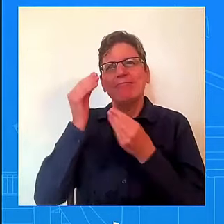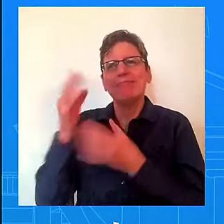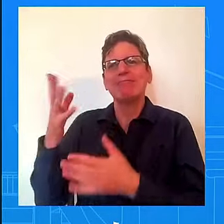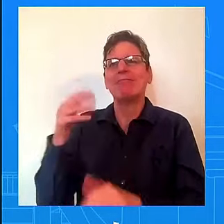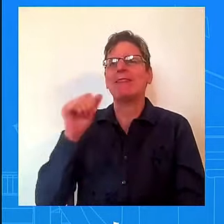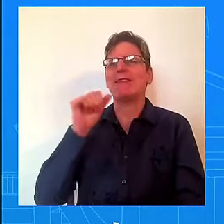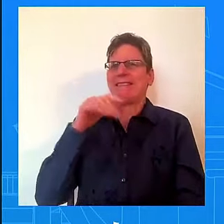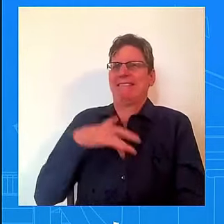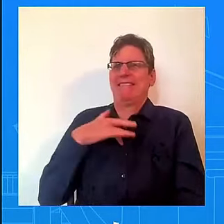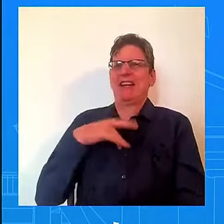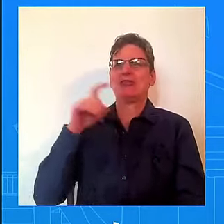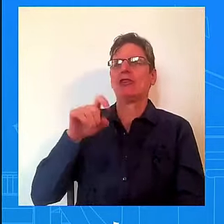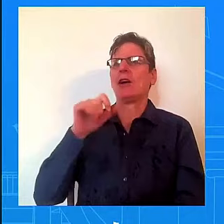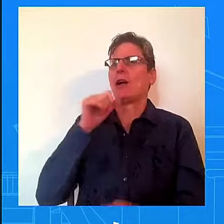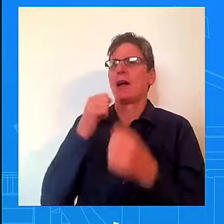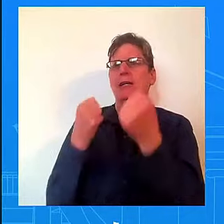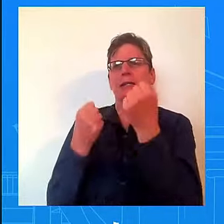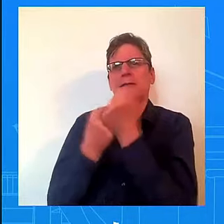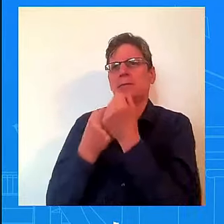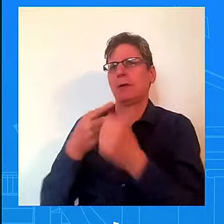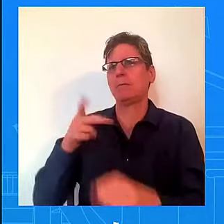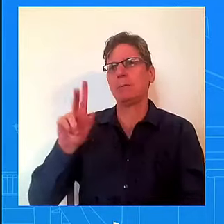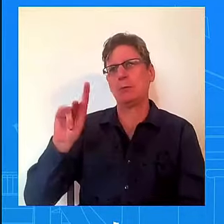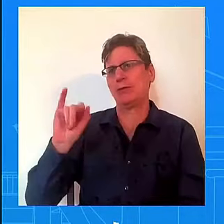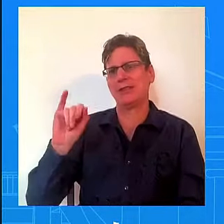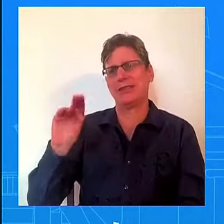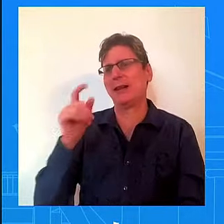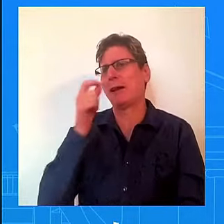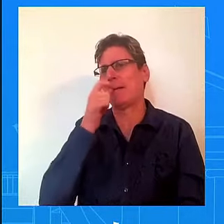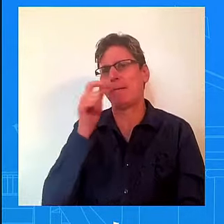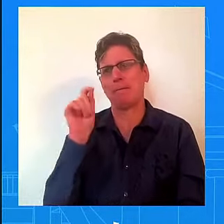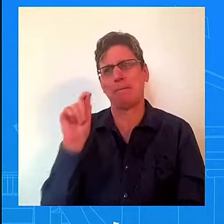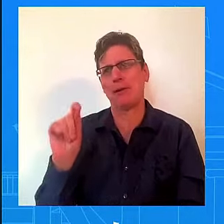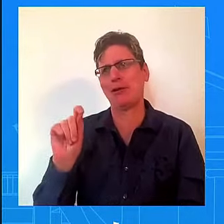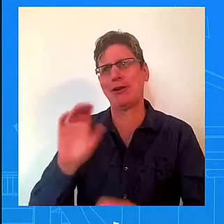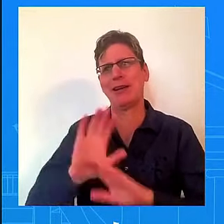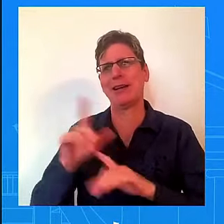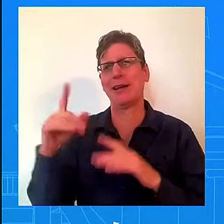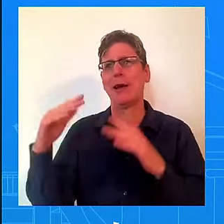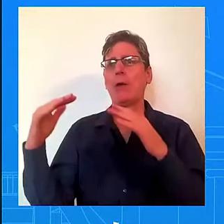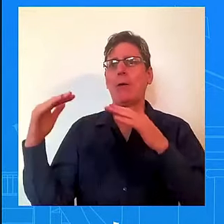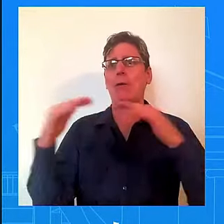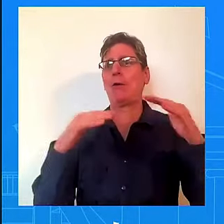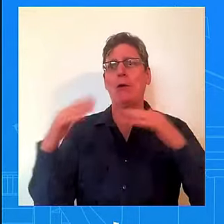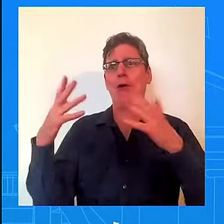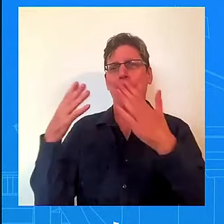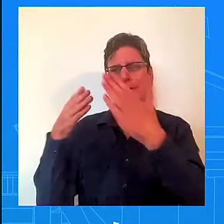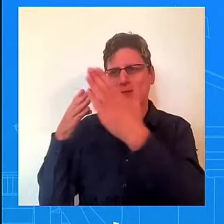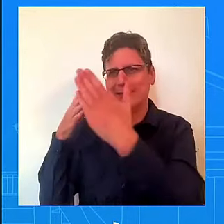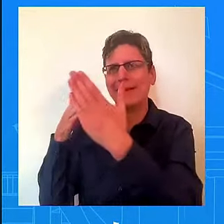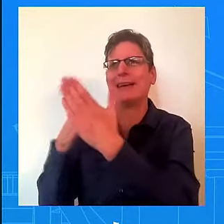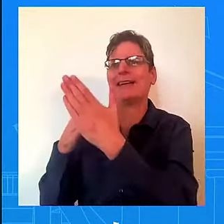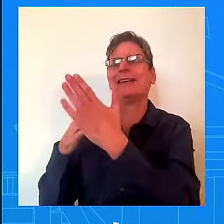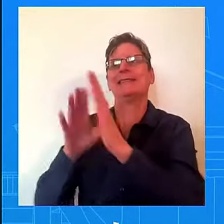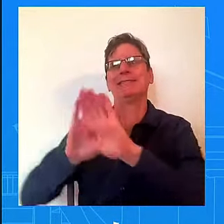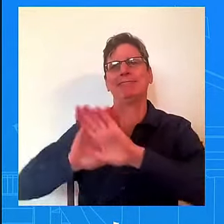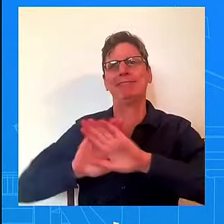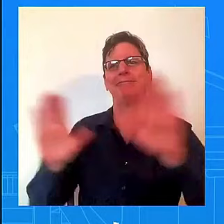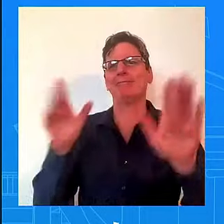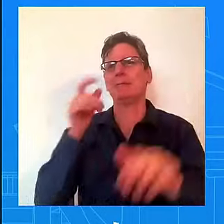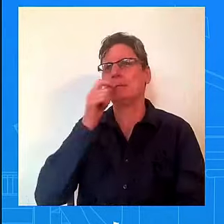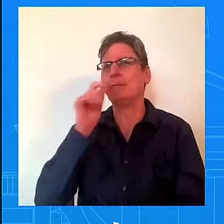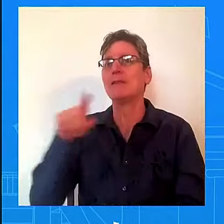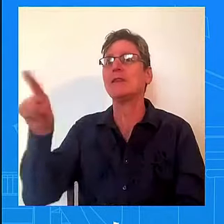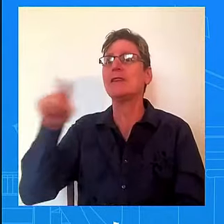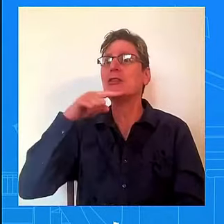against Ukraine. There is no doubt that members of Russia's forces and other Russian officials are committing war crimes